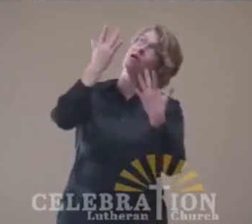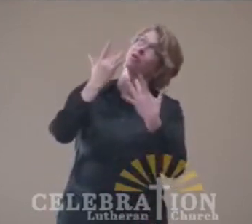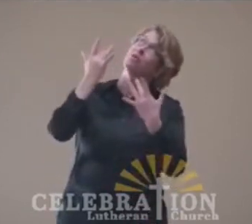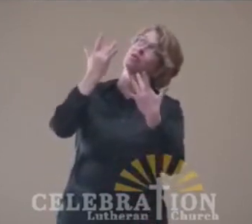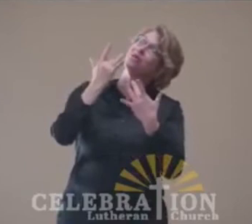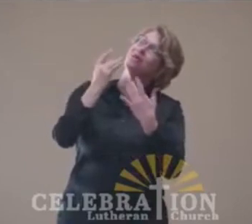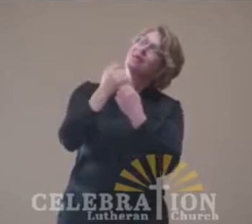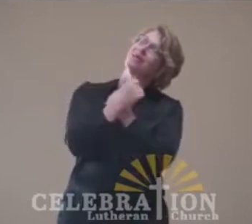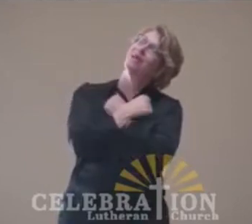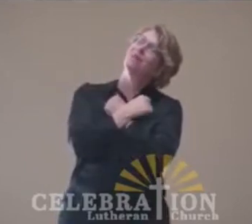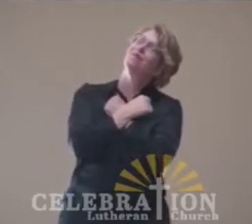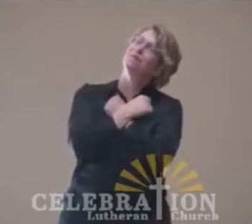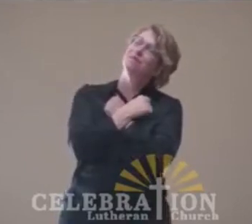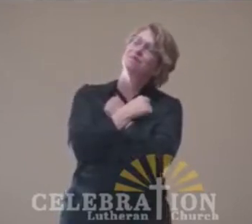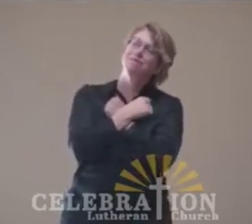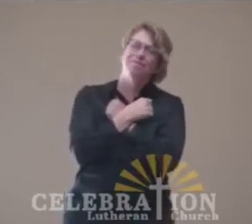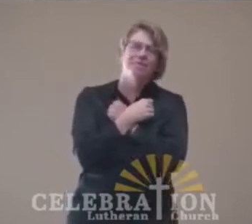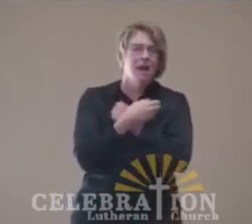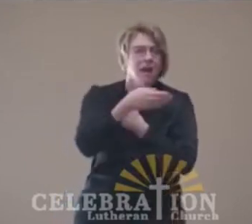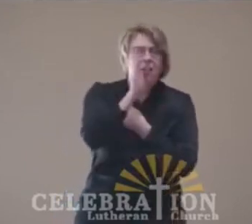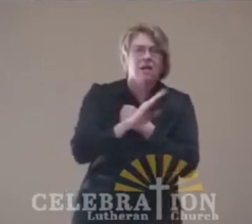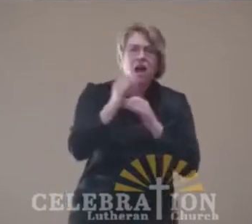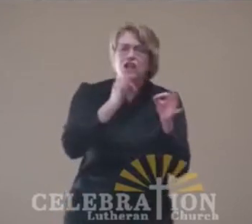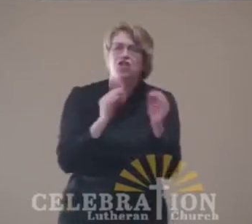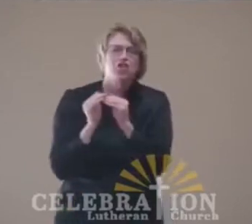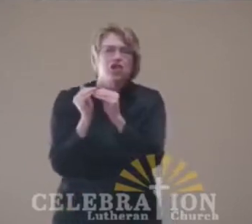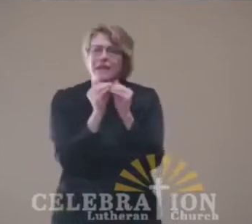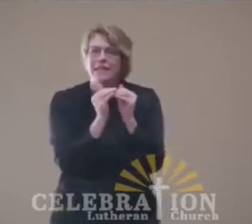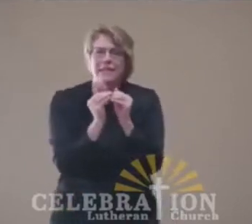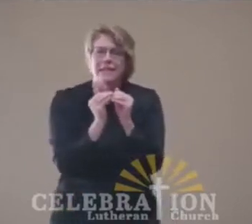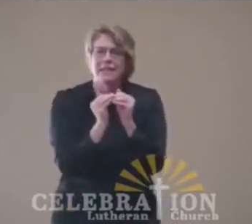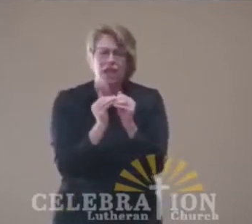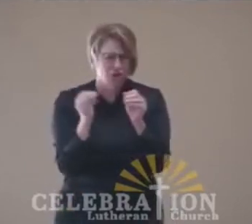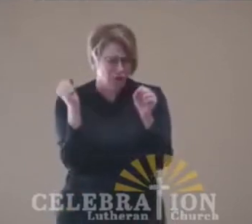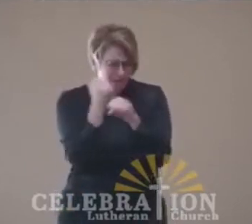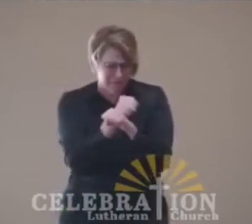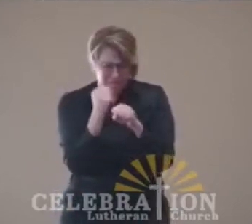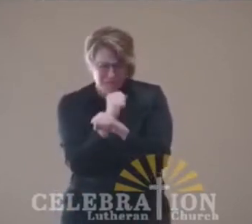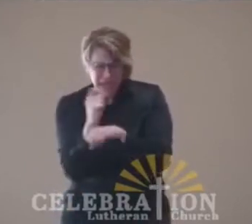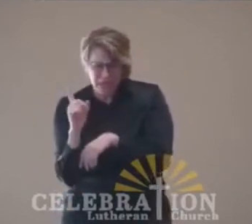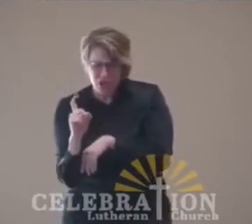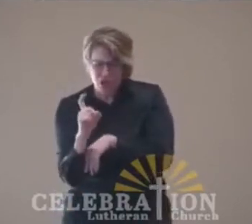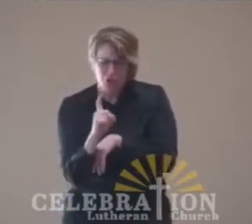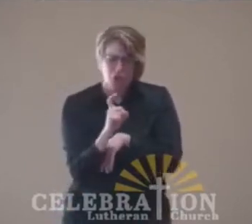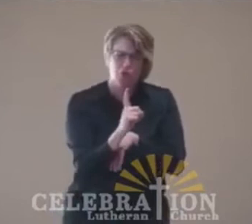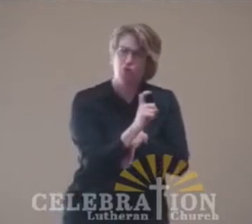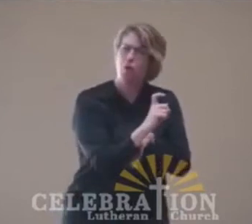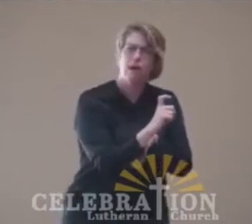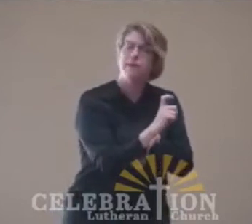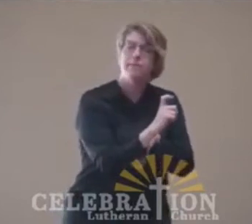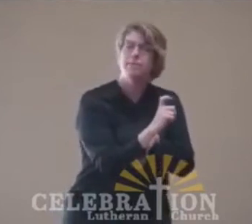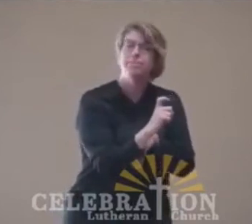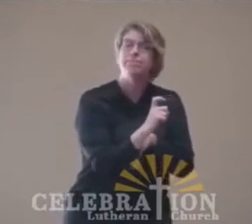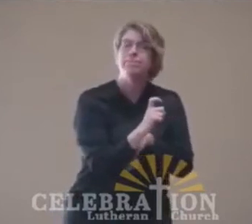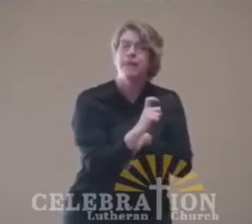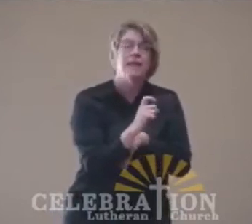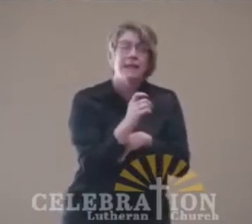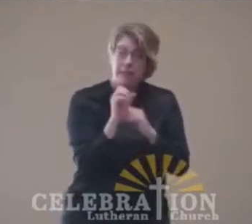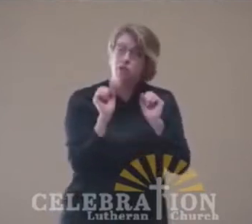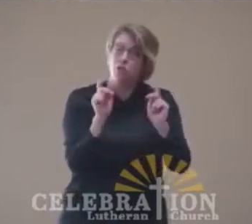God's justice is one river you don't need to fight your way across. It's okay to get swept up.